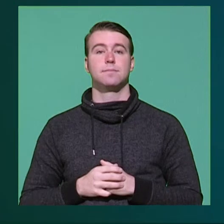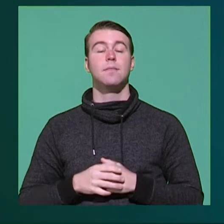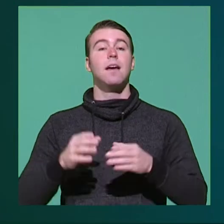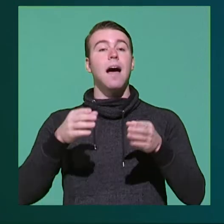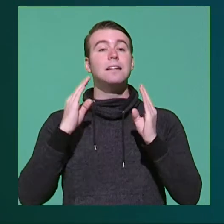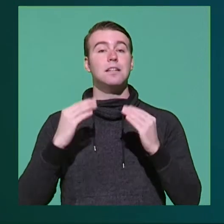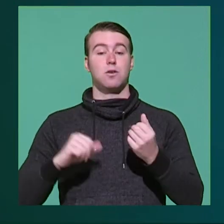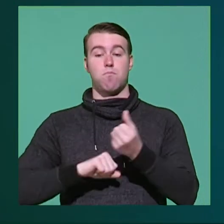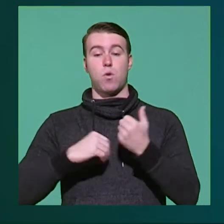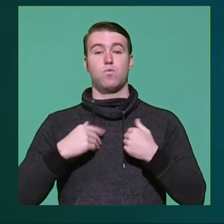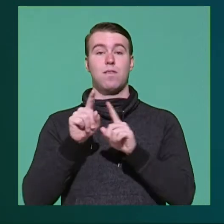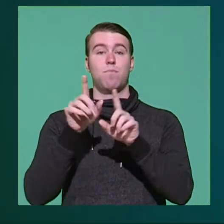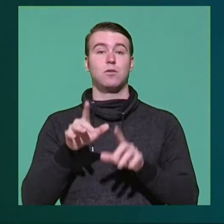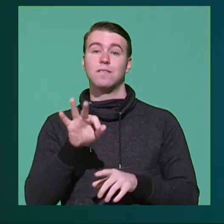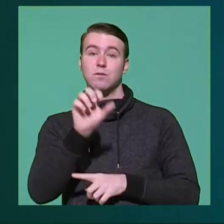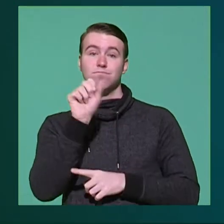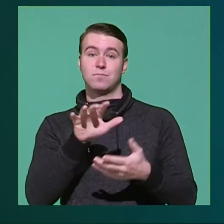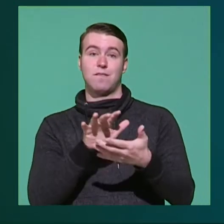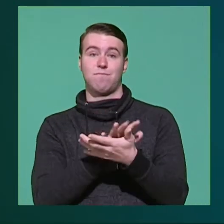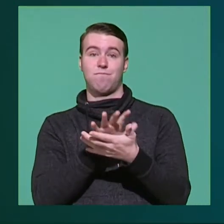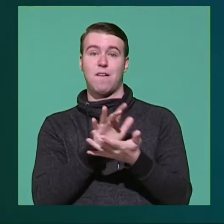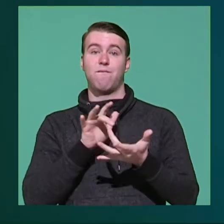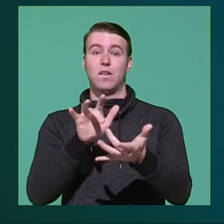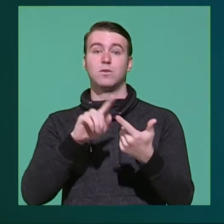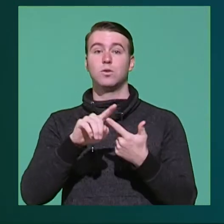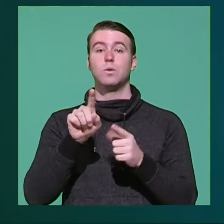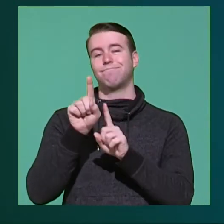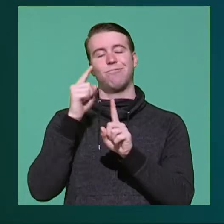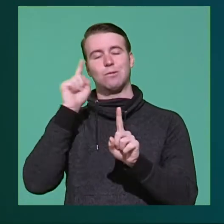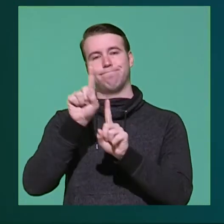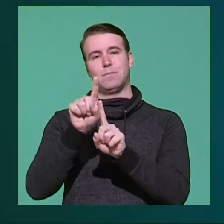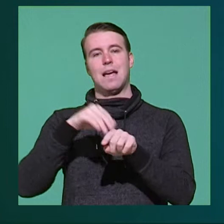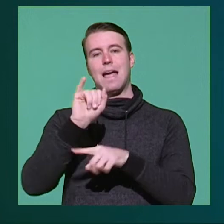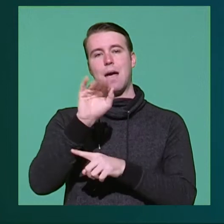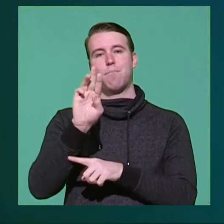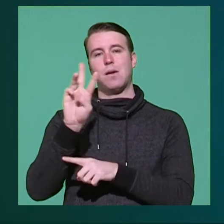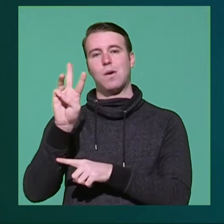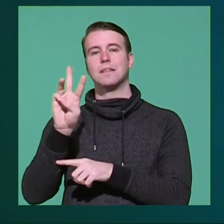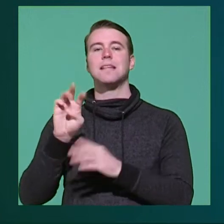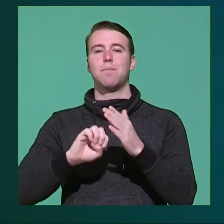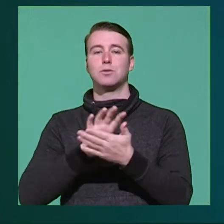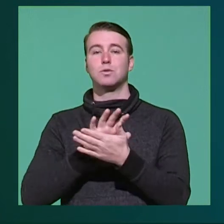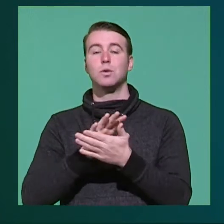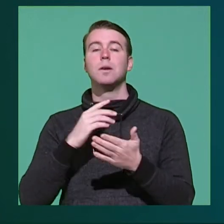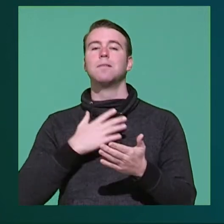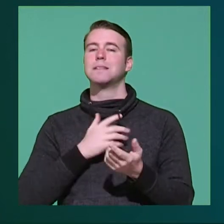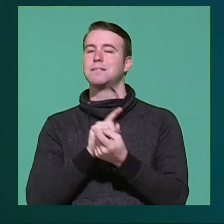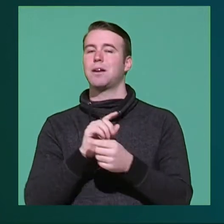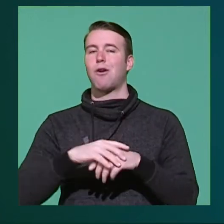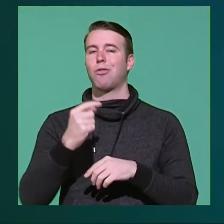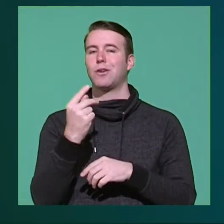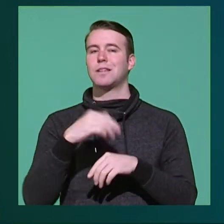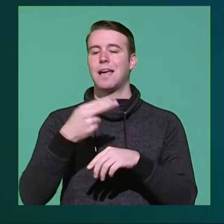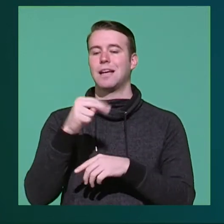Attention pro-youth mentors, if you turned in a field trip form to mentor at IMB West Elementary, please meet this Thursday